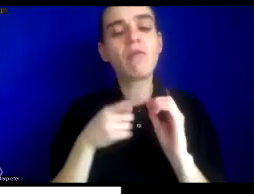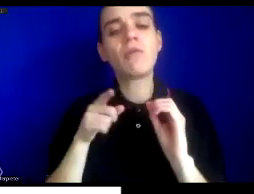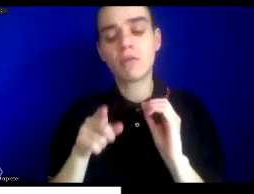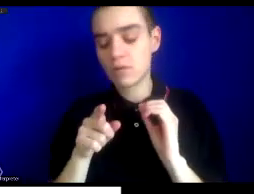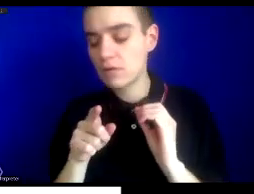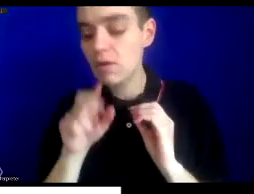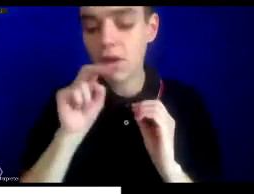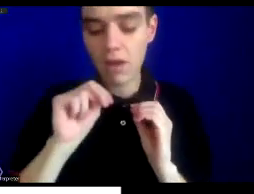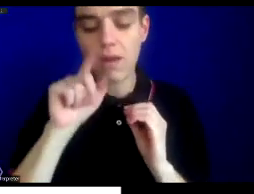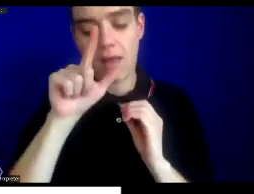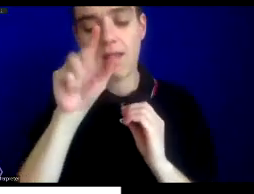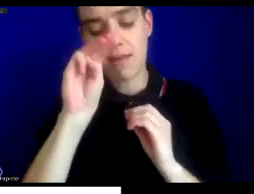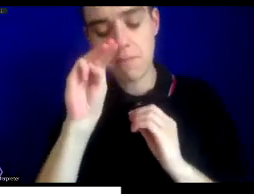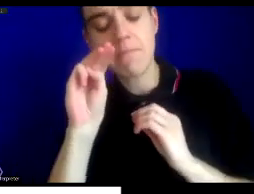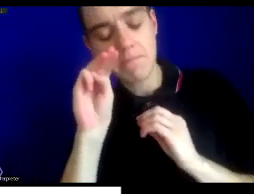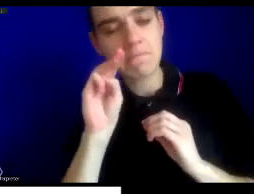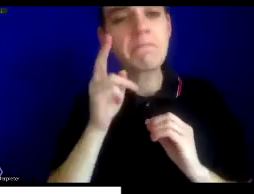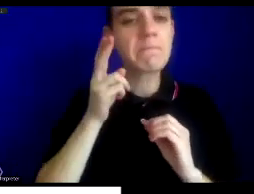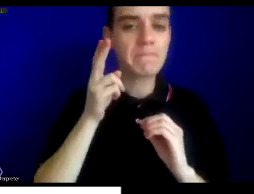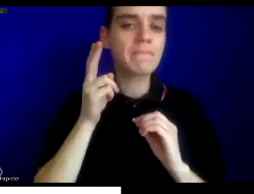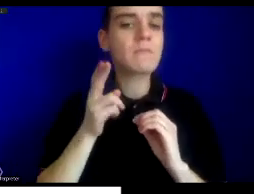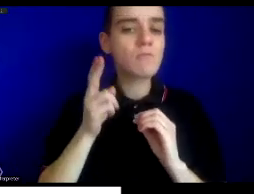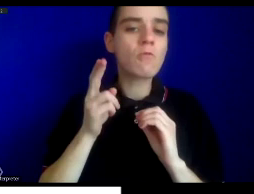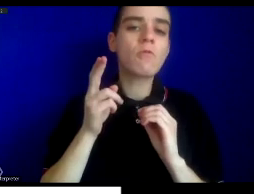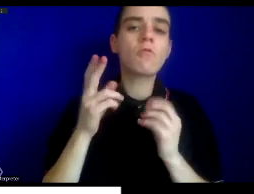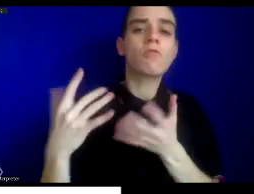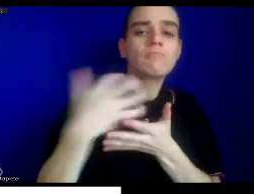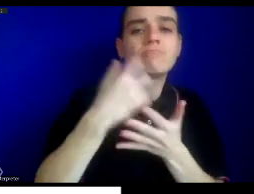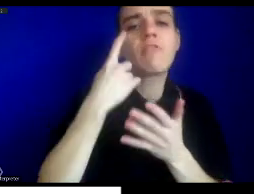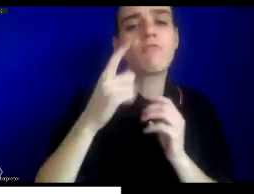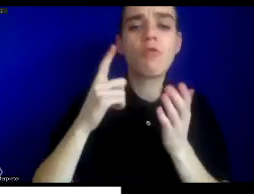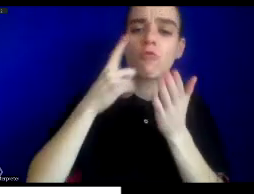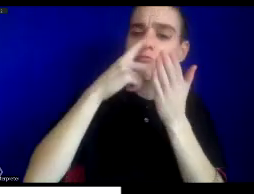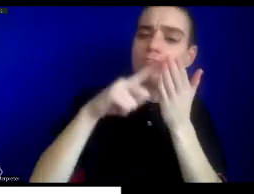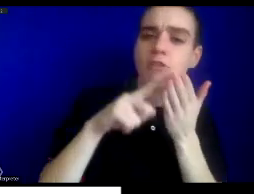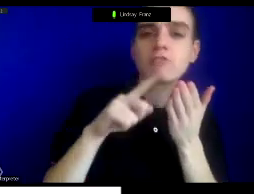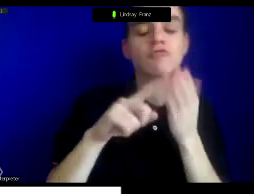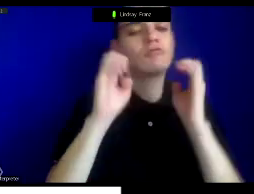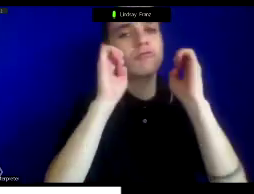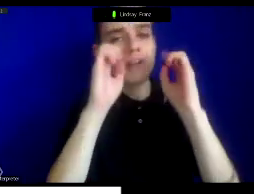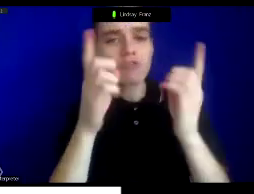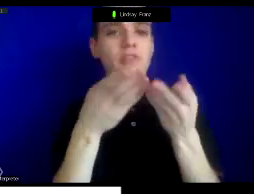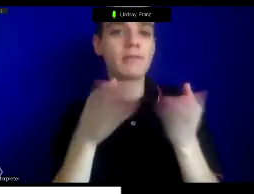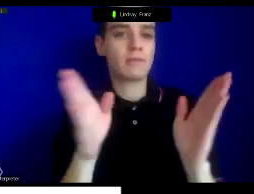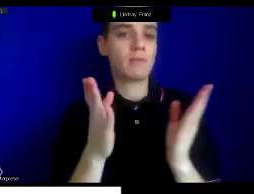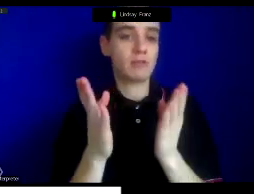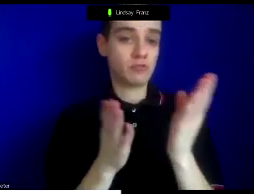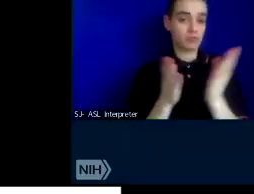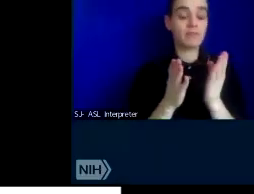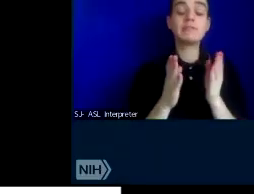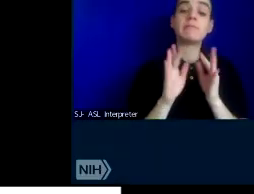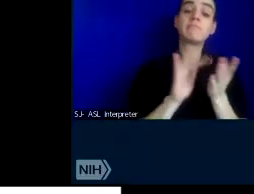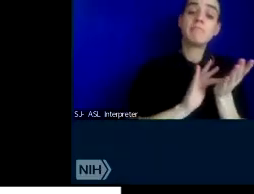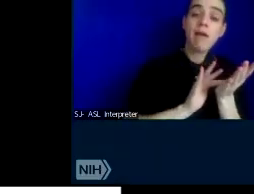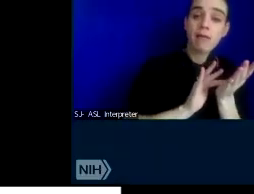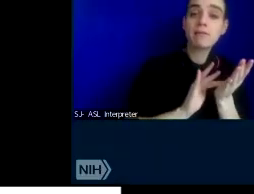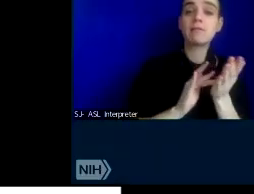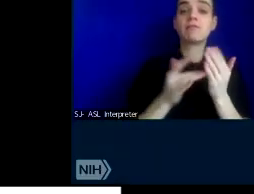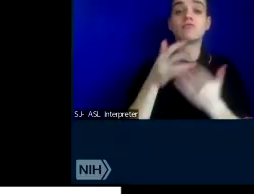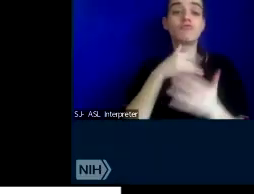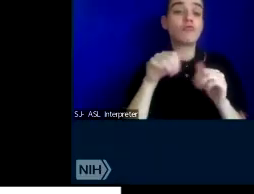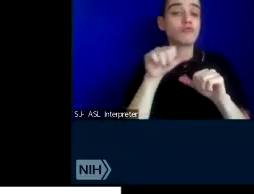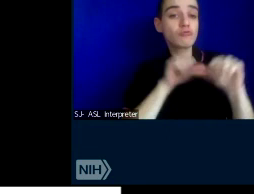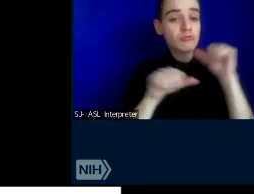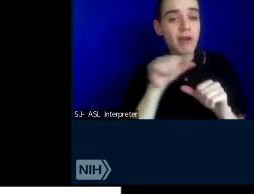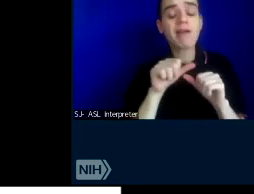-related historical collections for research, education, and public service in biomedicine, the social sciences, and the humanities. The